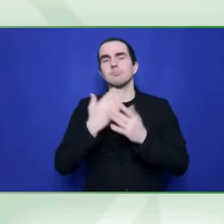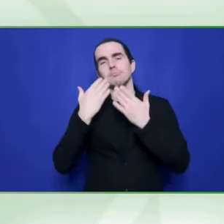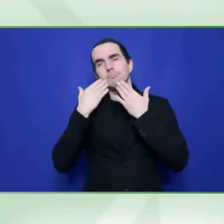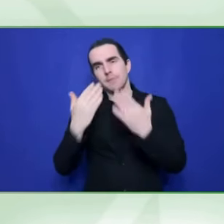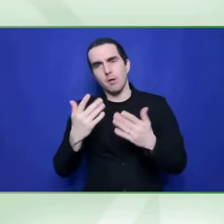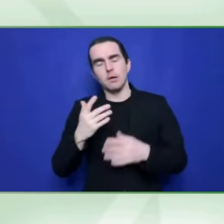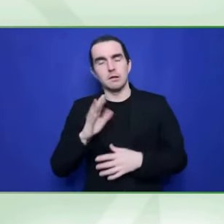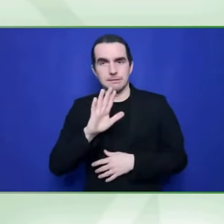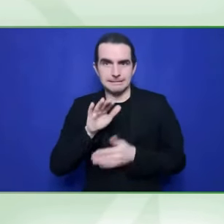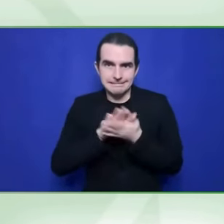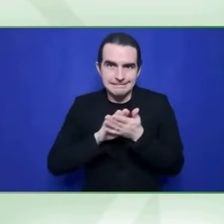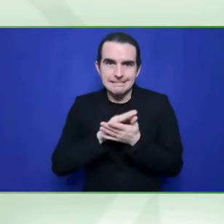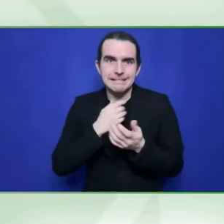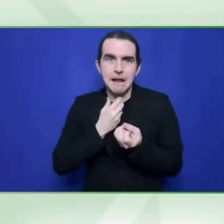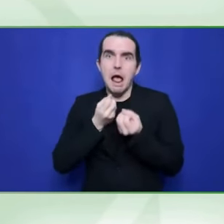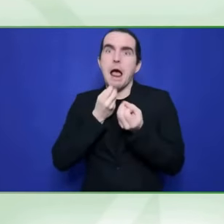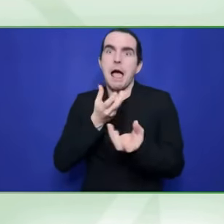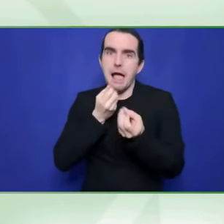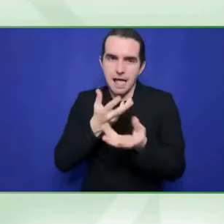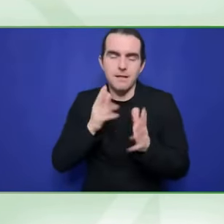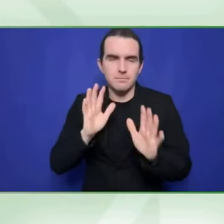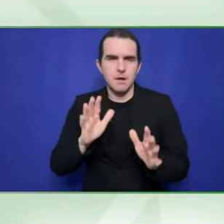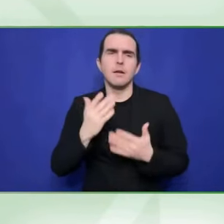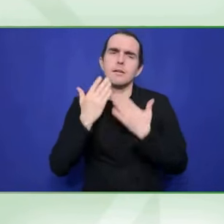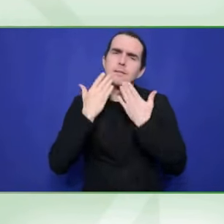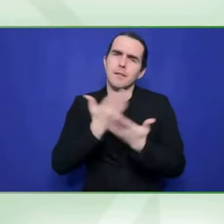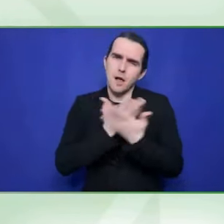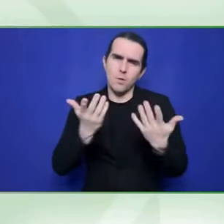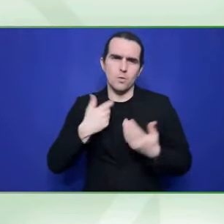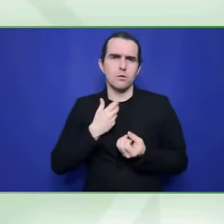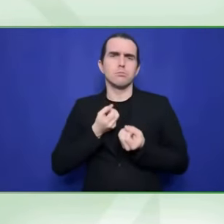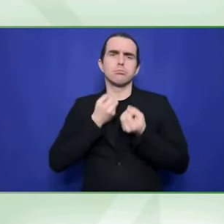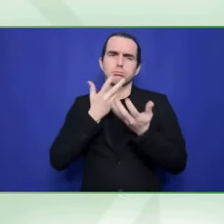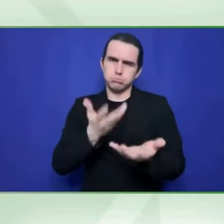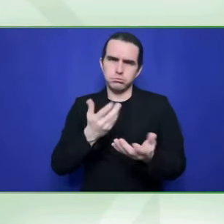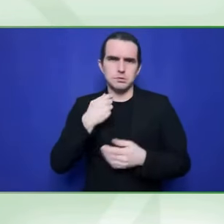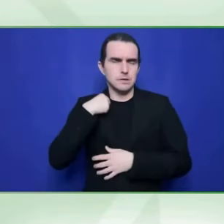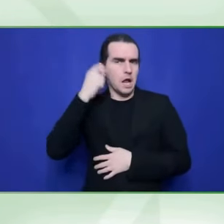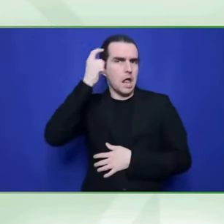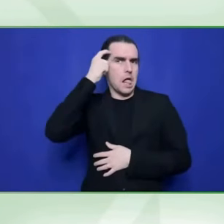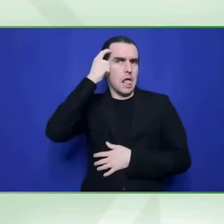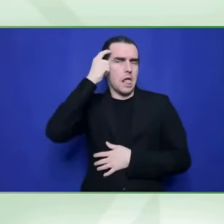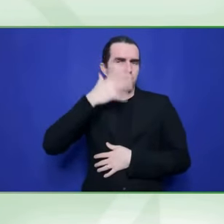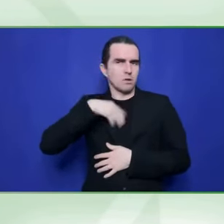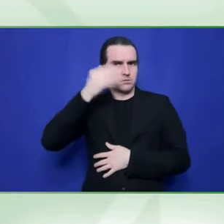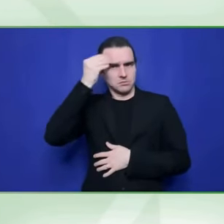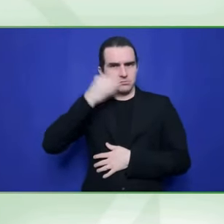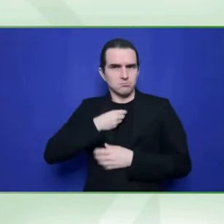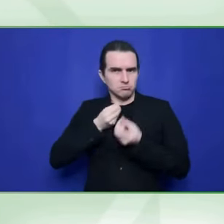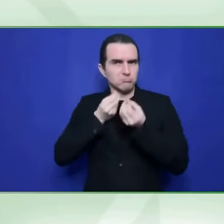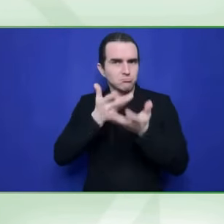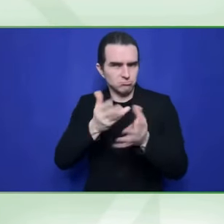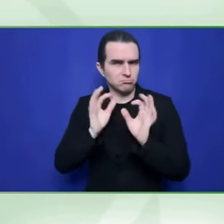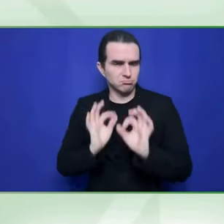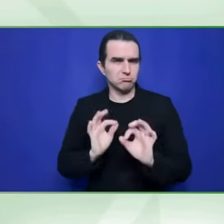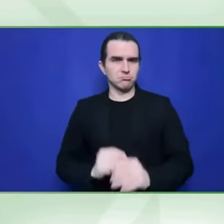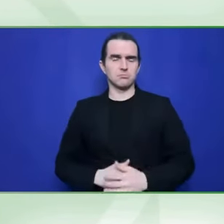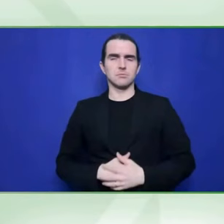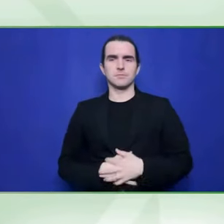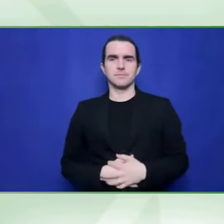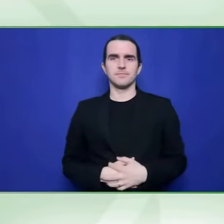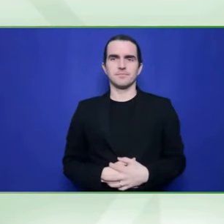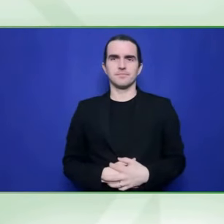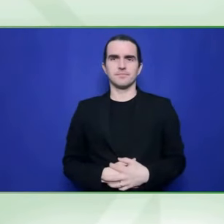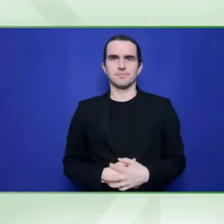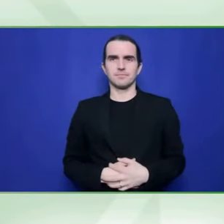Thank you so much for your comments. Um, there was one point that I really, really wanted to respond on and, um, that was